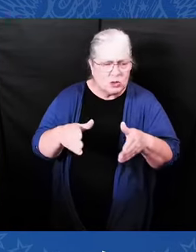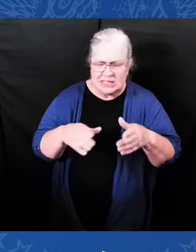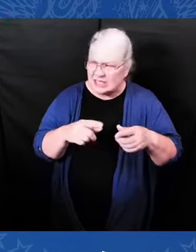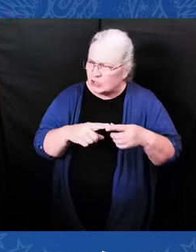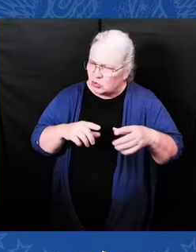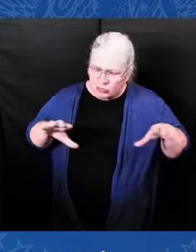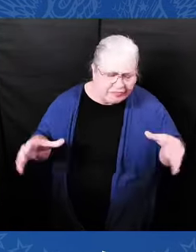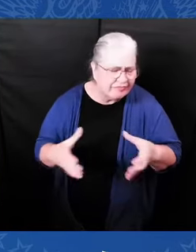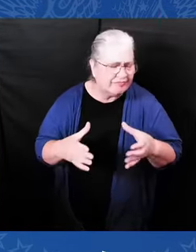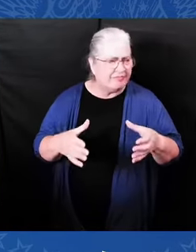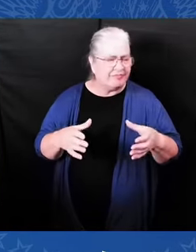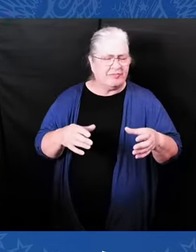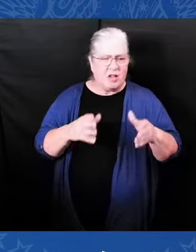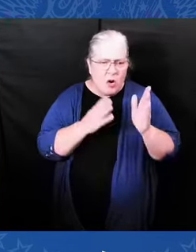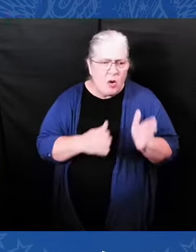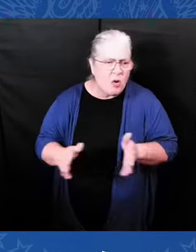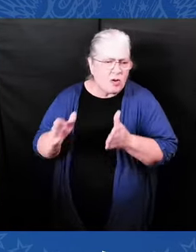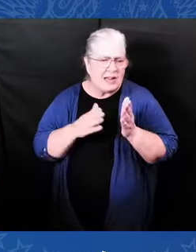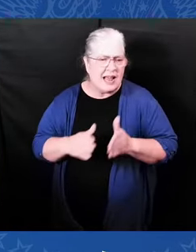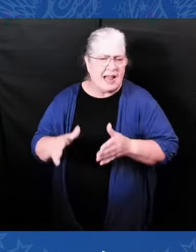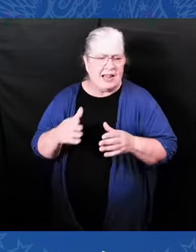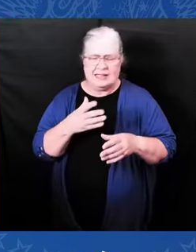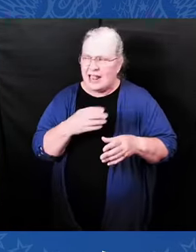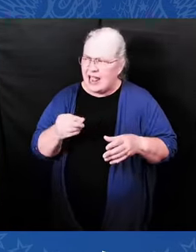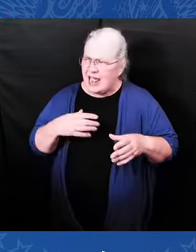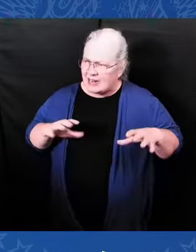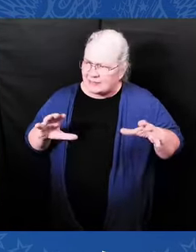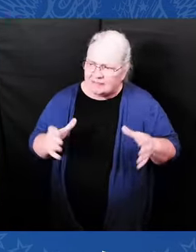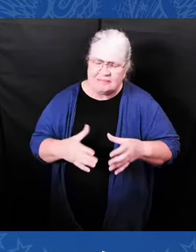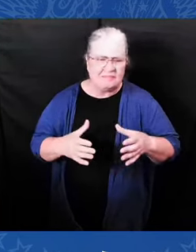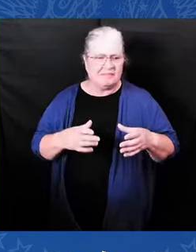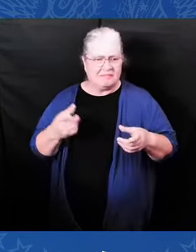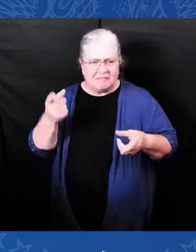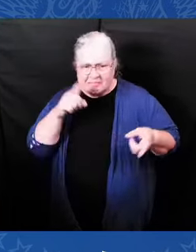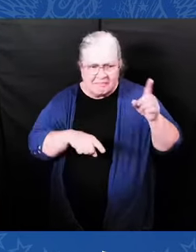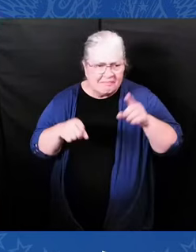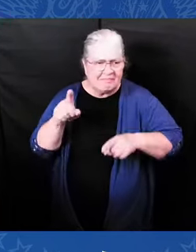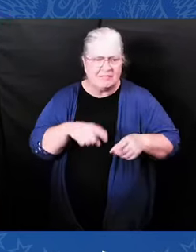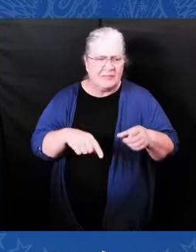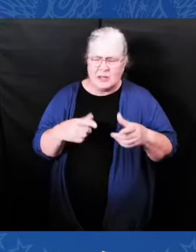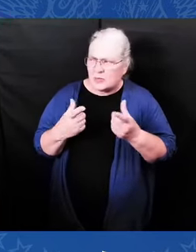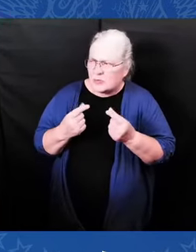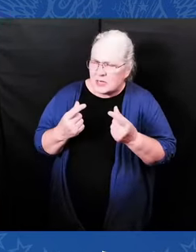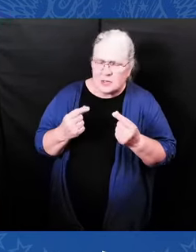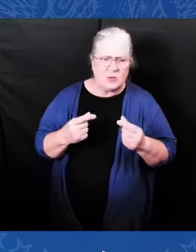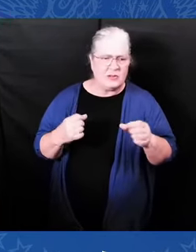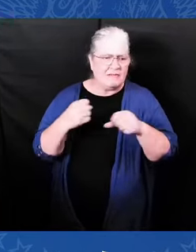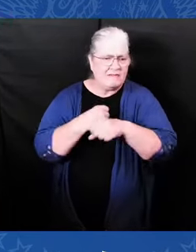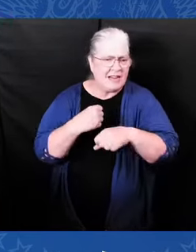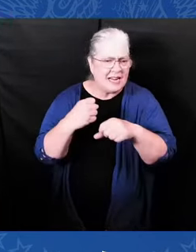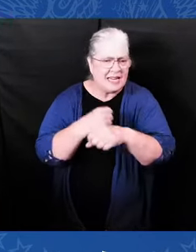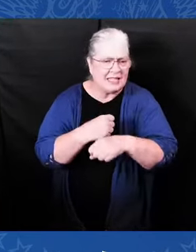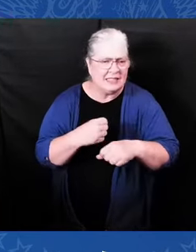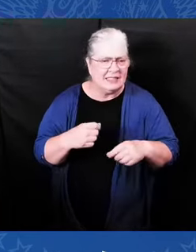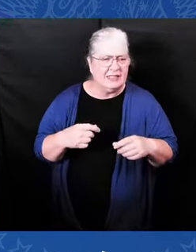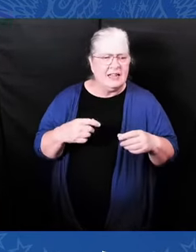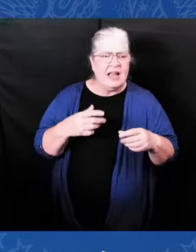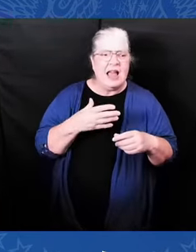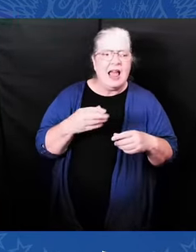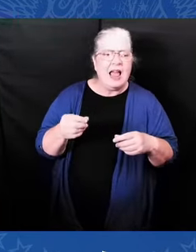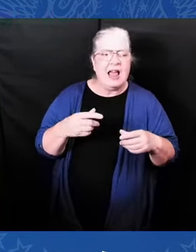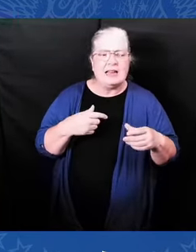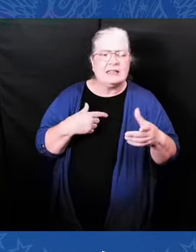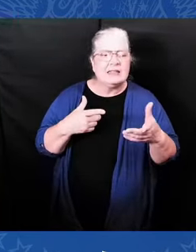who predicted a red wave. Well, that didn't happen. Instead, up and down the ballot,